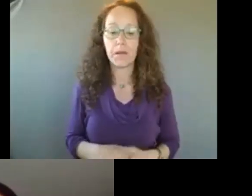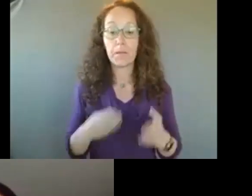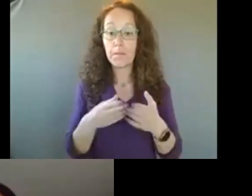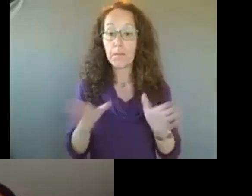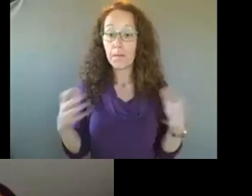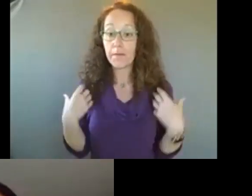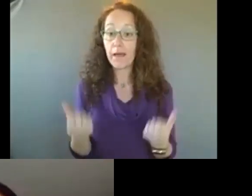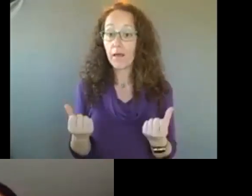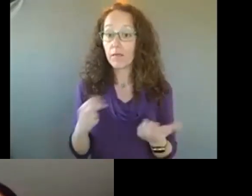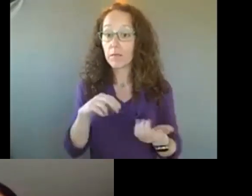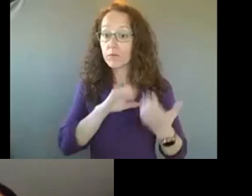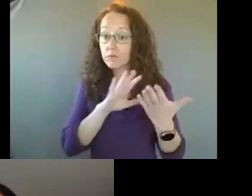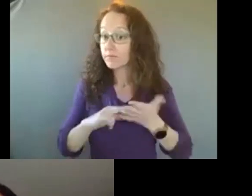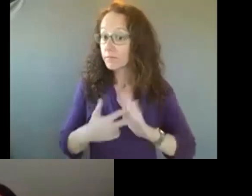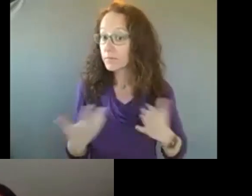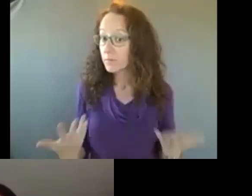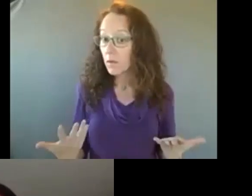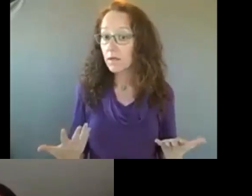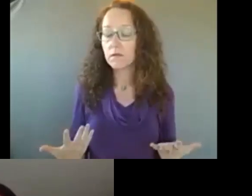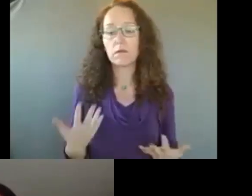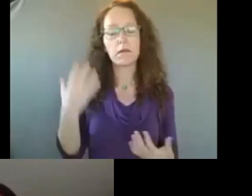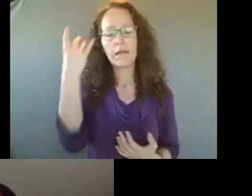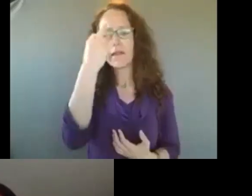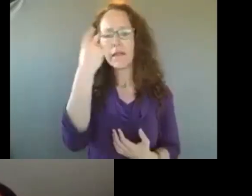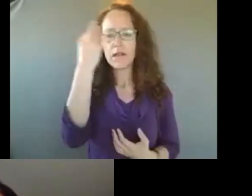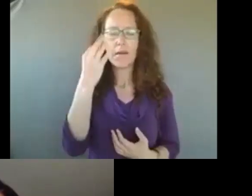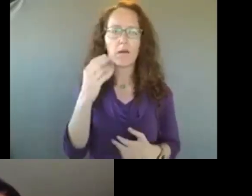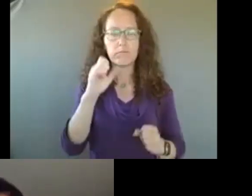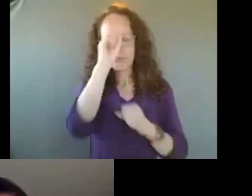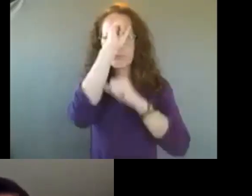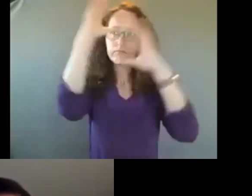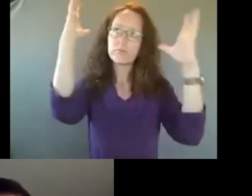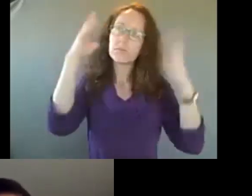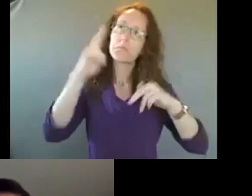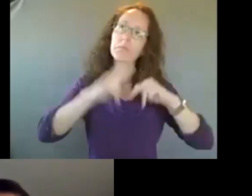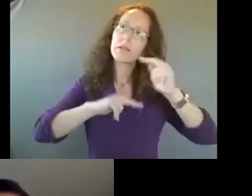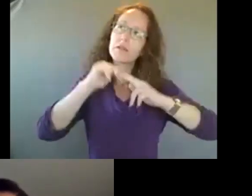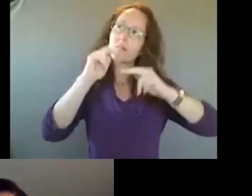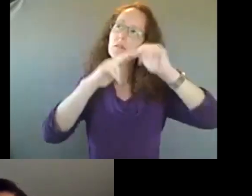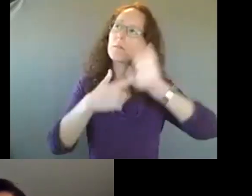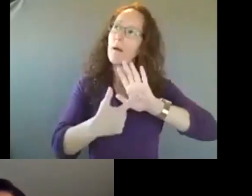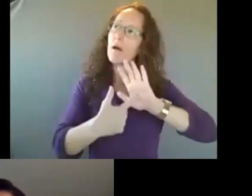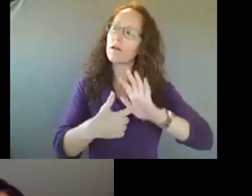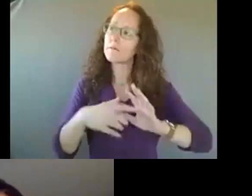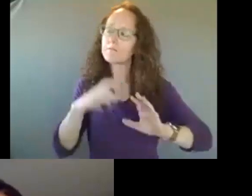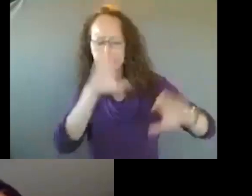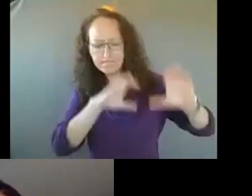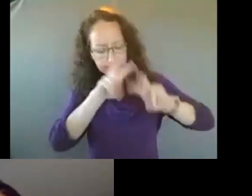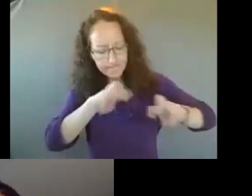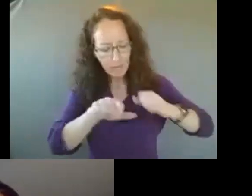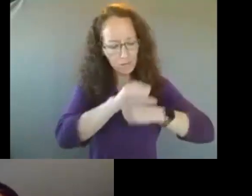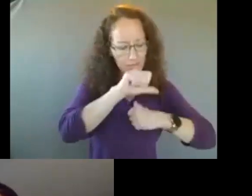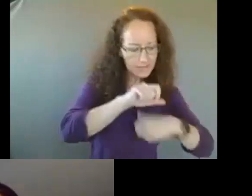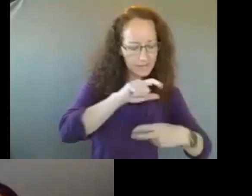approach is really thinking about how we can build out models that focus on looking at risk and protective factors, how we can test models